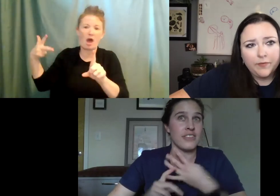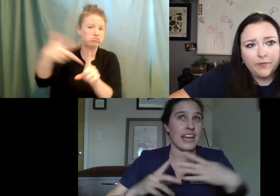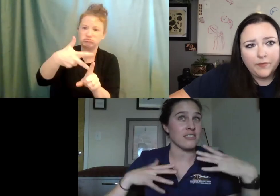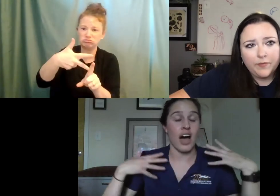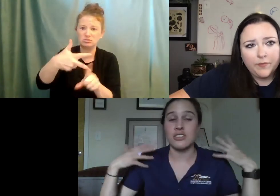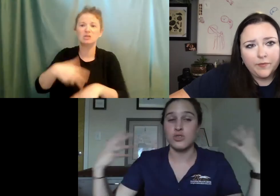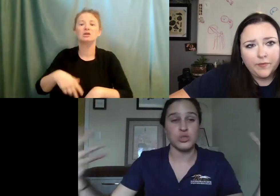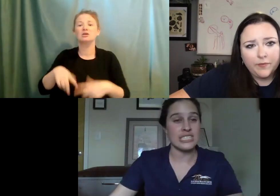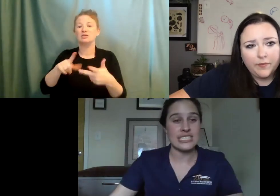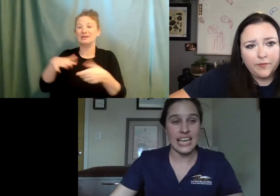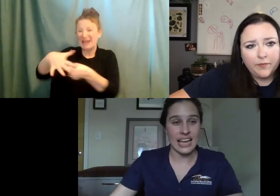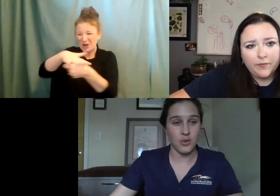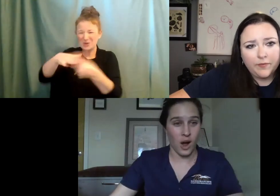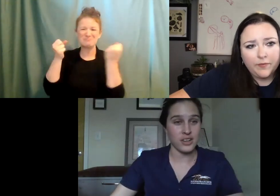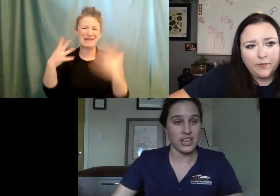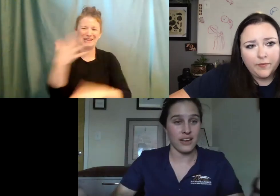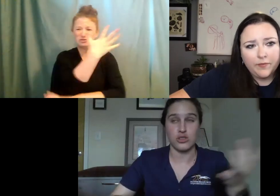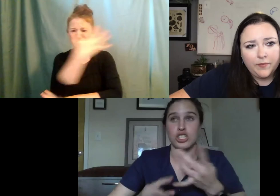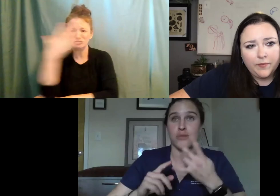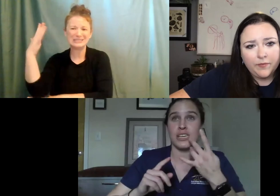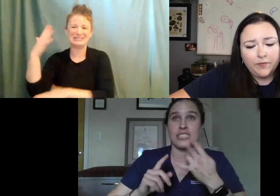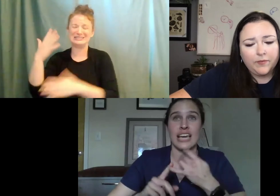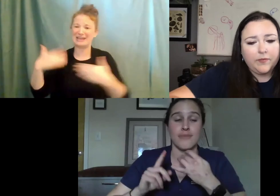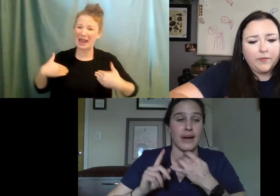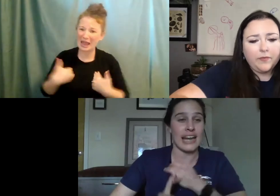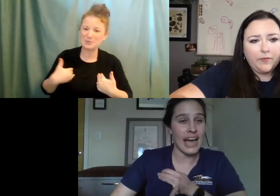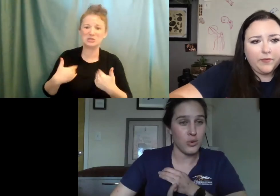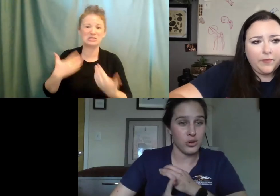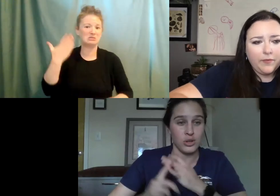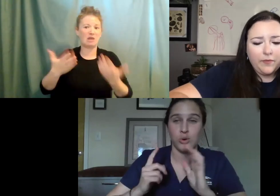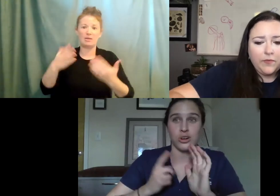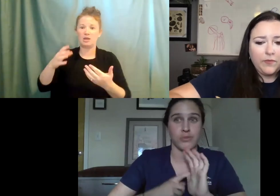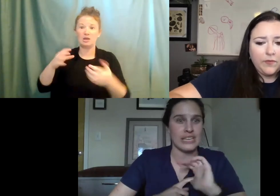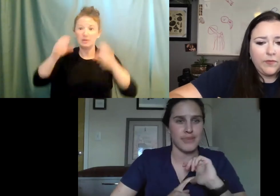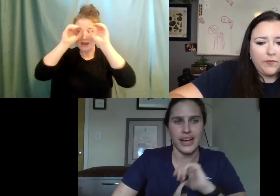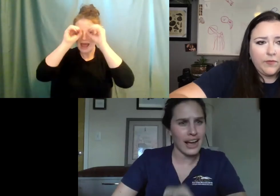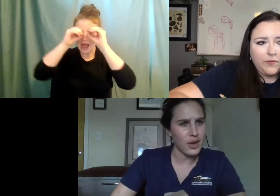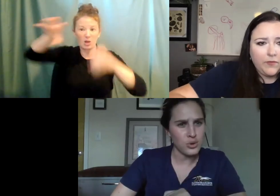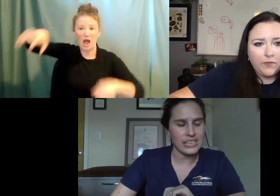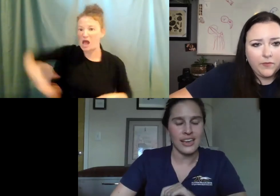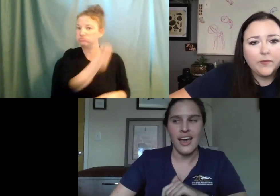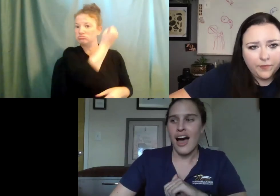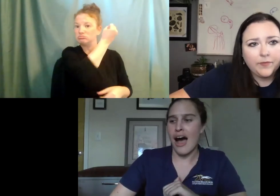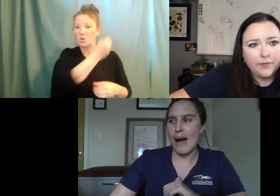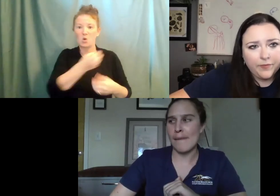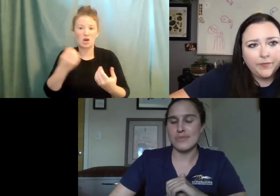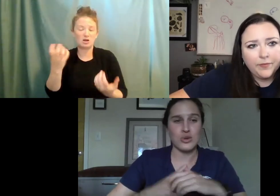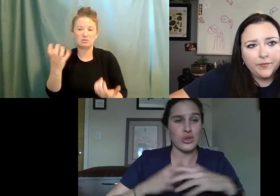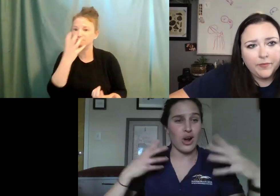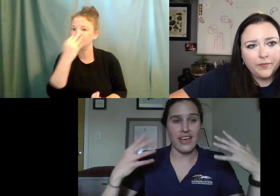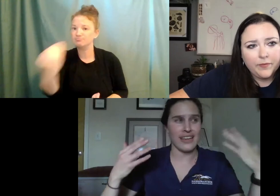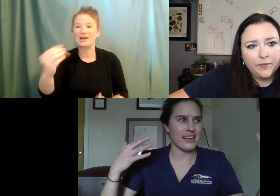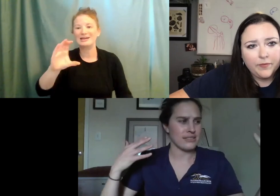a neighborhood that has lots of trees and wildlife. So she could be taken by an owl or eaten by a coyote. Um,